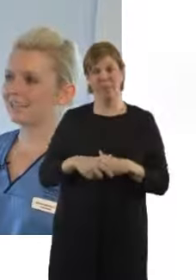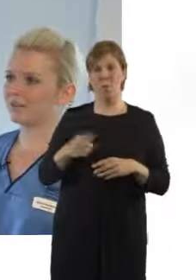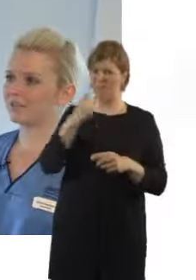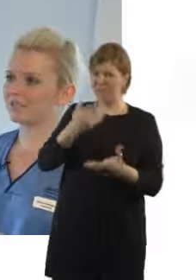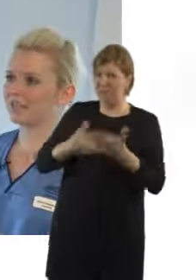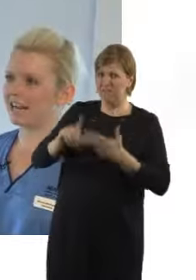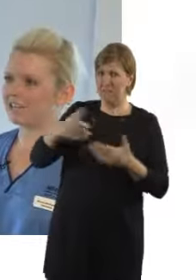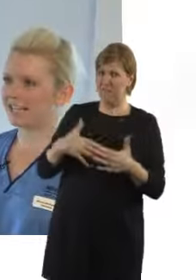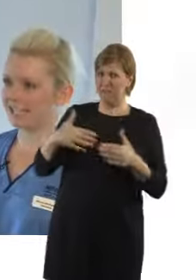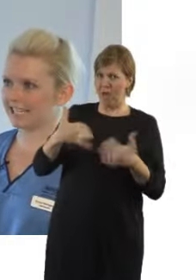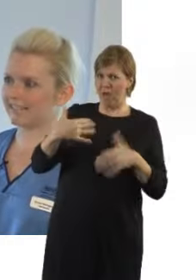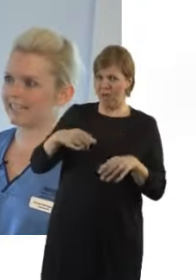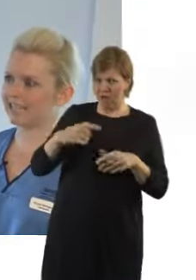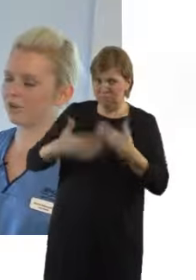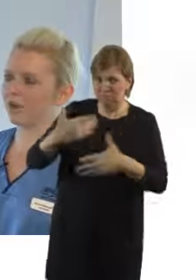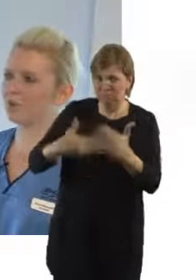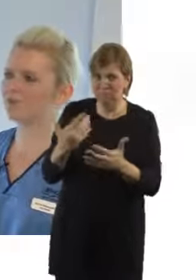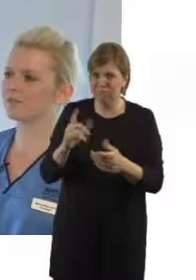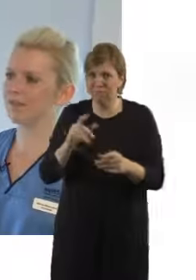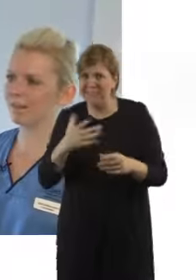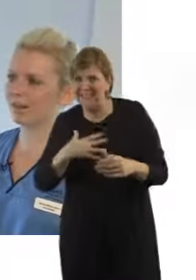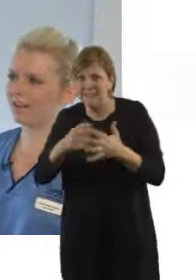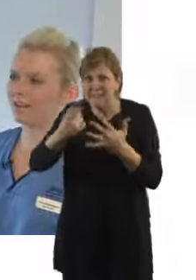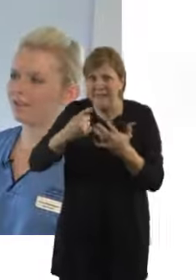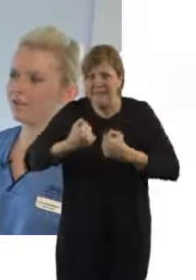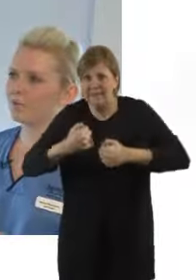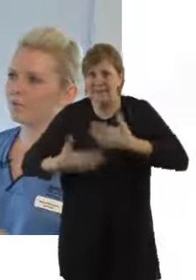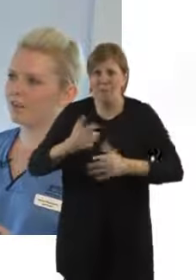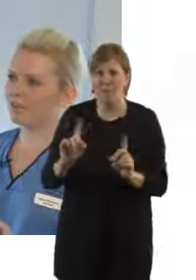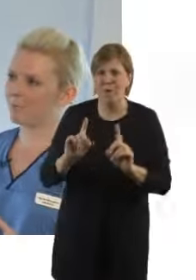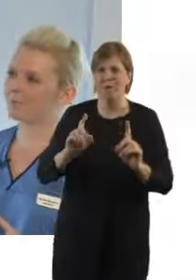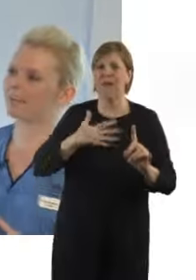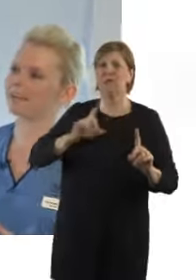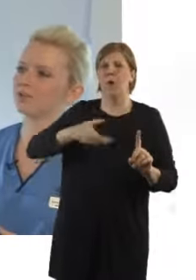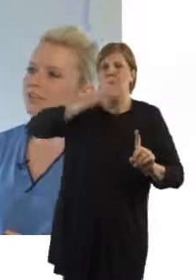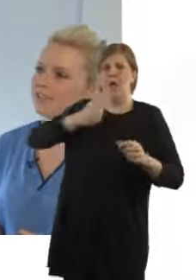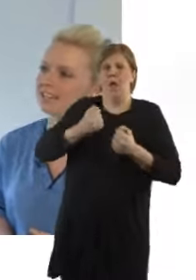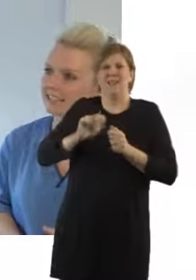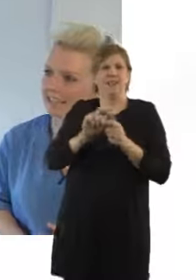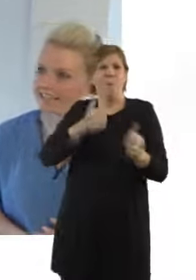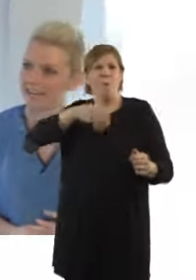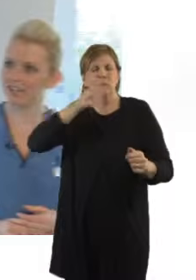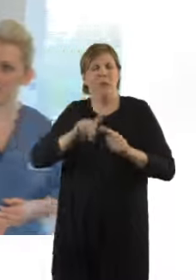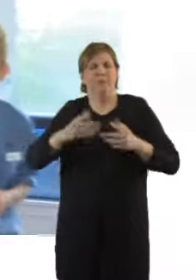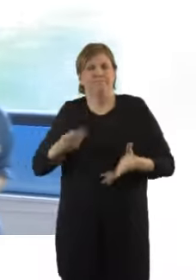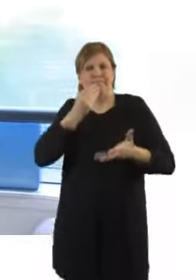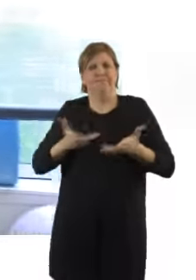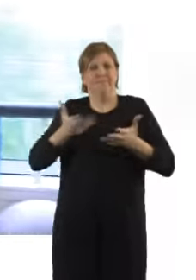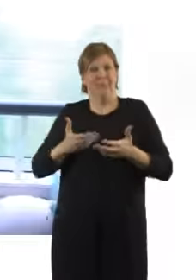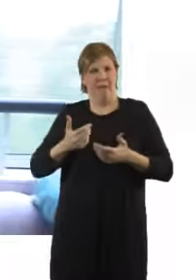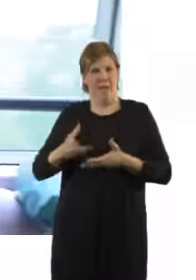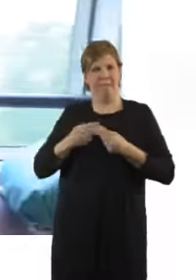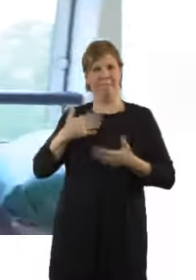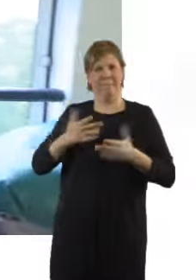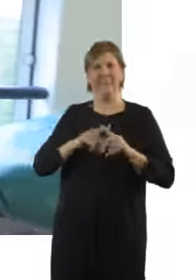As you can tell, labour is an energetic activity requiring lots of stamina. Therefore, we provide our mums with isotonic drinks and light diet during their